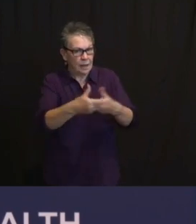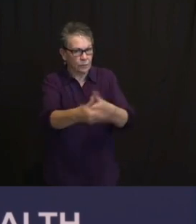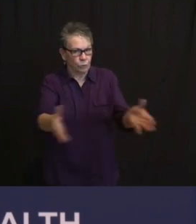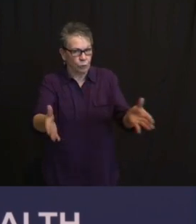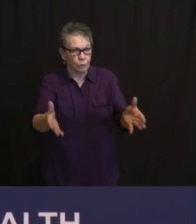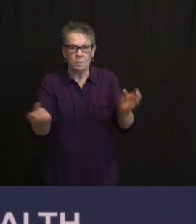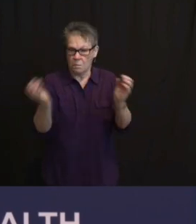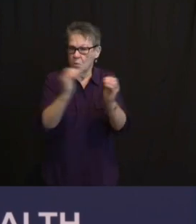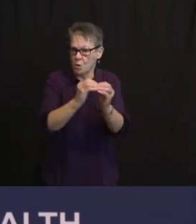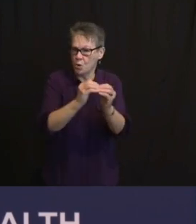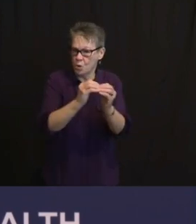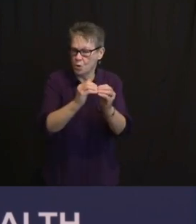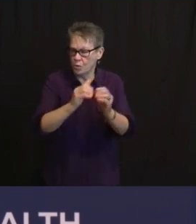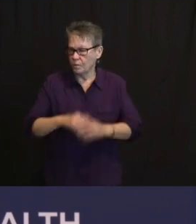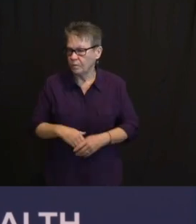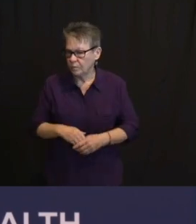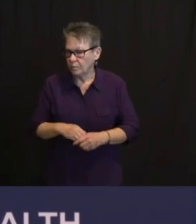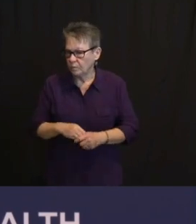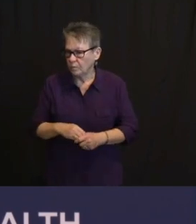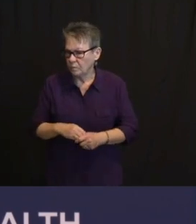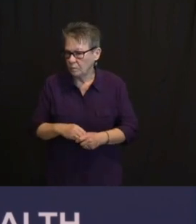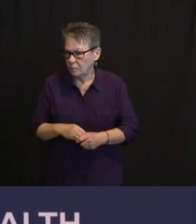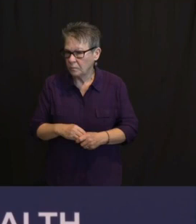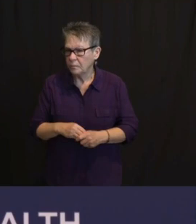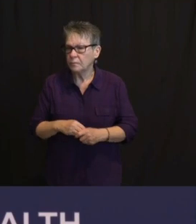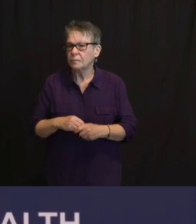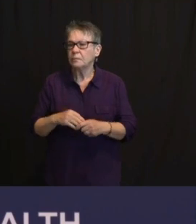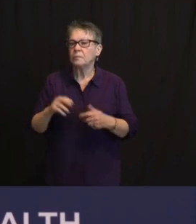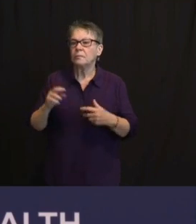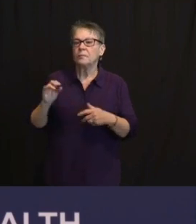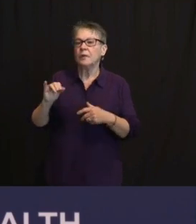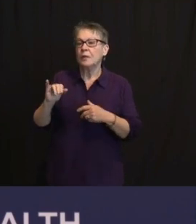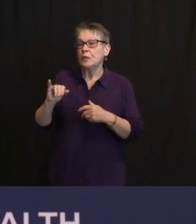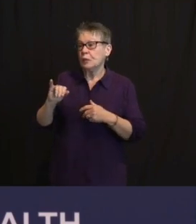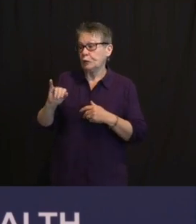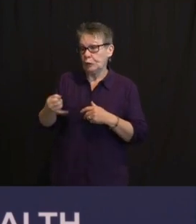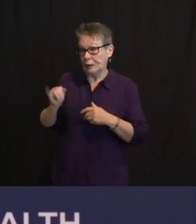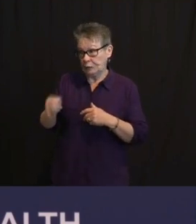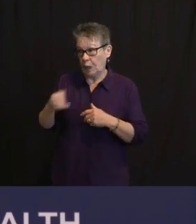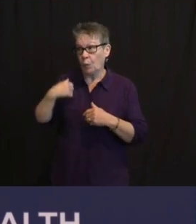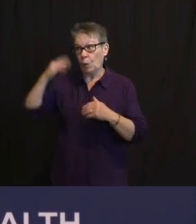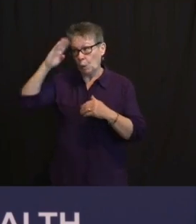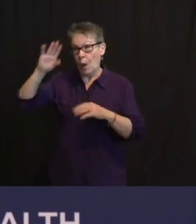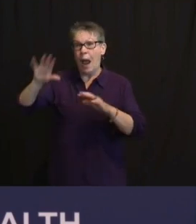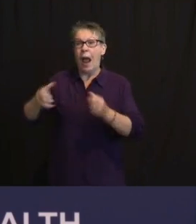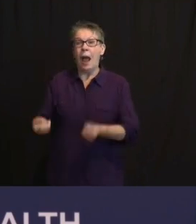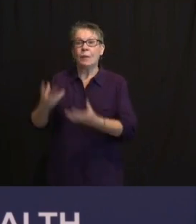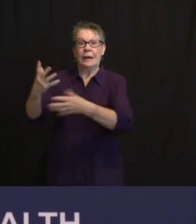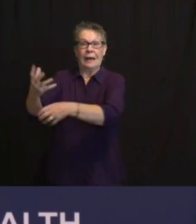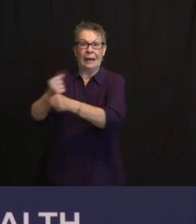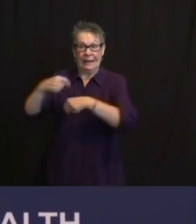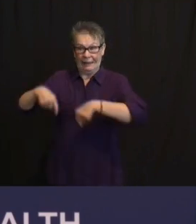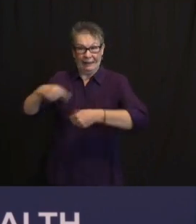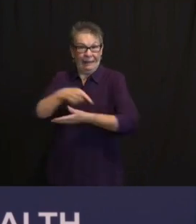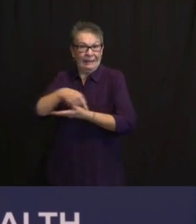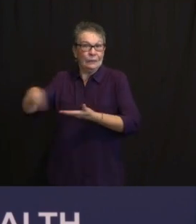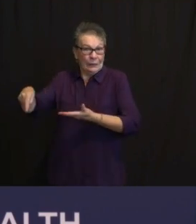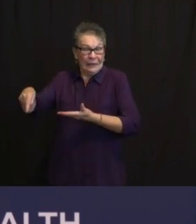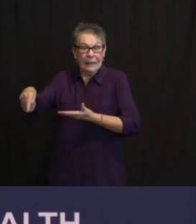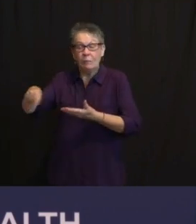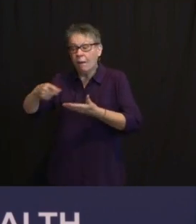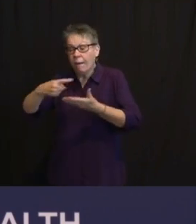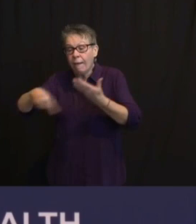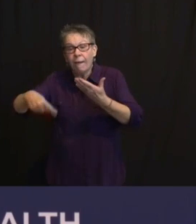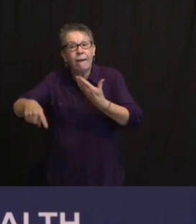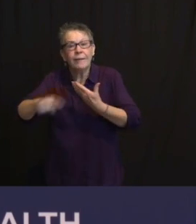RIGHT? THEY'RE BASICALLY NOT GIVEN ANY GUIDANCE FOR THE NEXT NEXT WEEK OR THE WEEK AFTER. THEY HAVE SAID BY THE END OF MARCH, EARLY